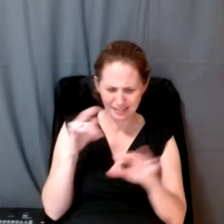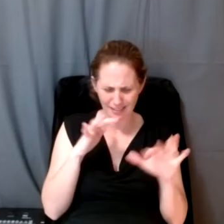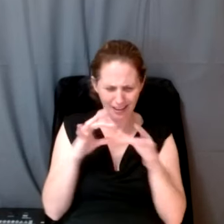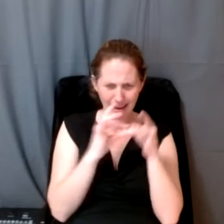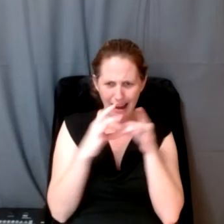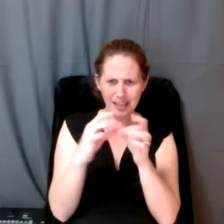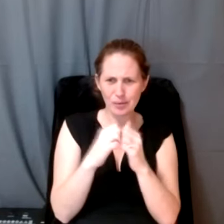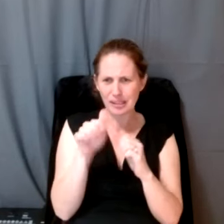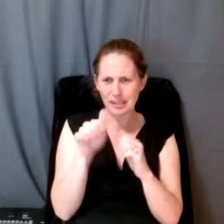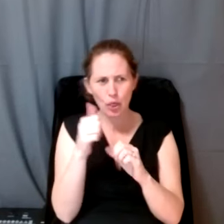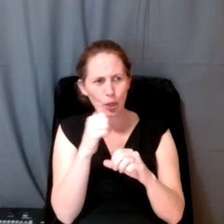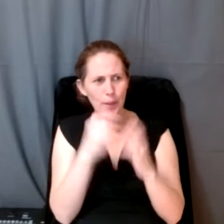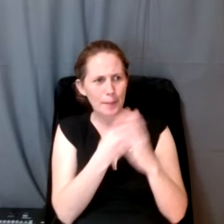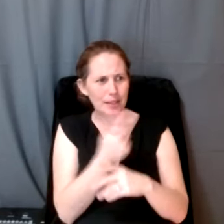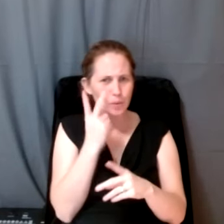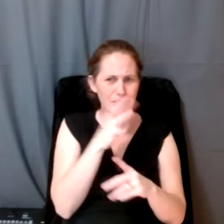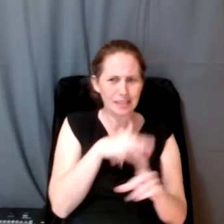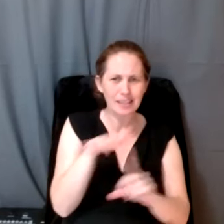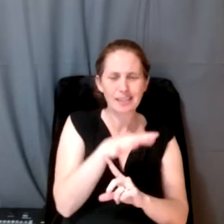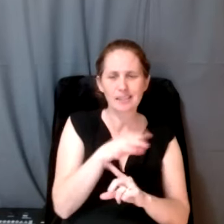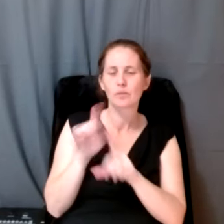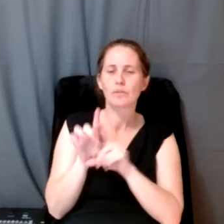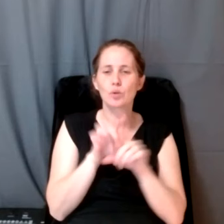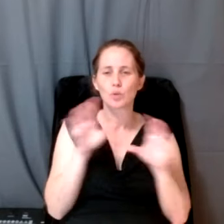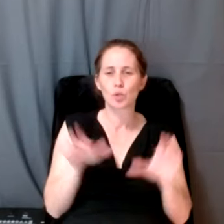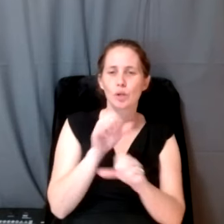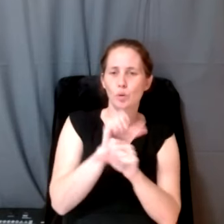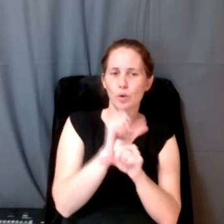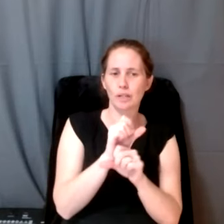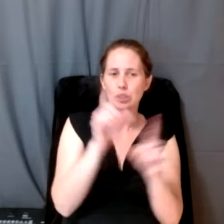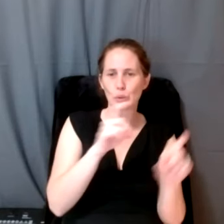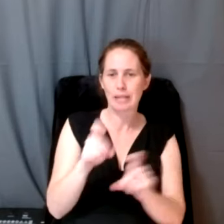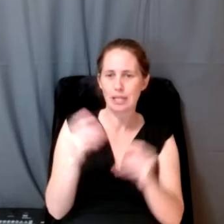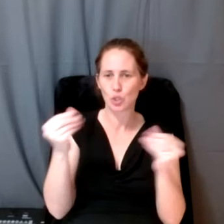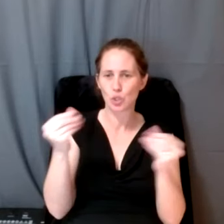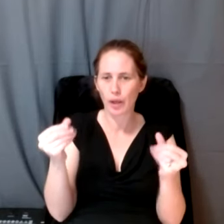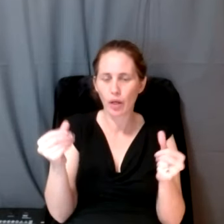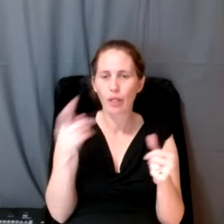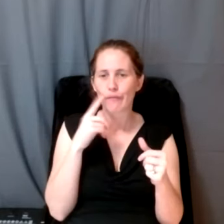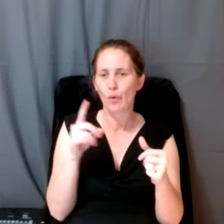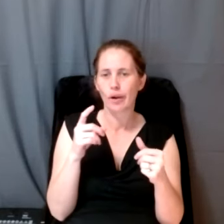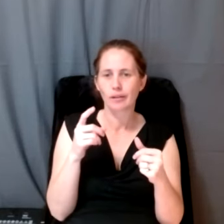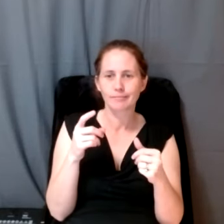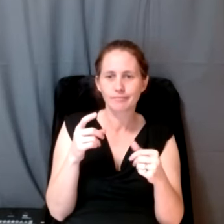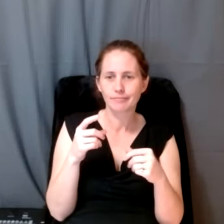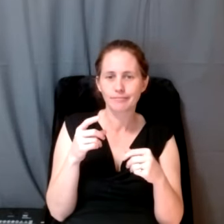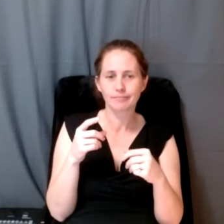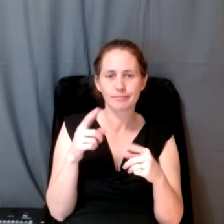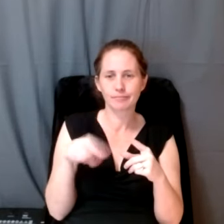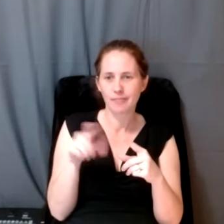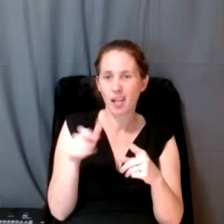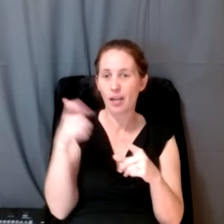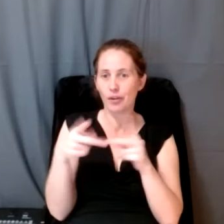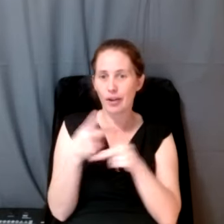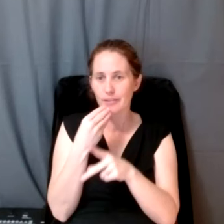see growing around, and we've also been doing work to test soil for presence of other